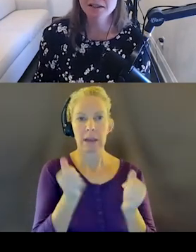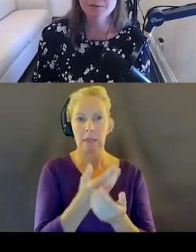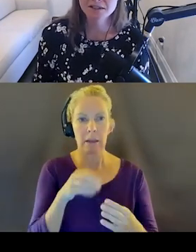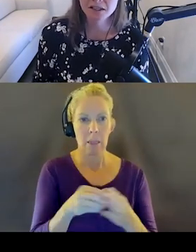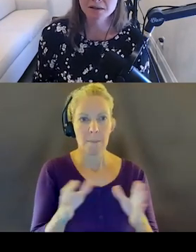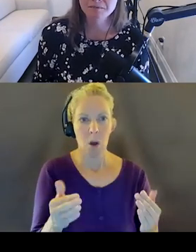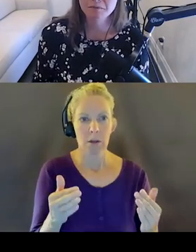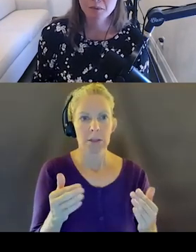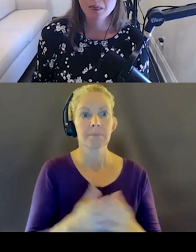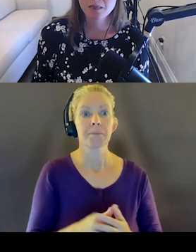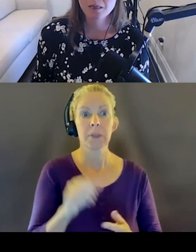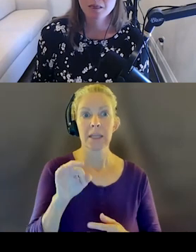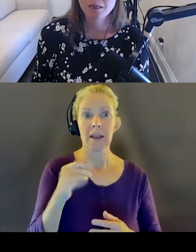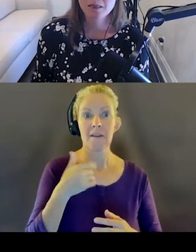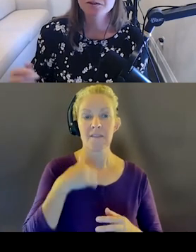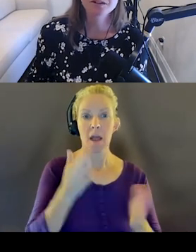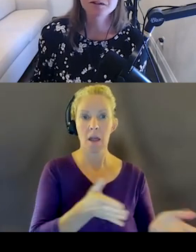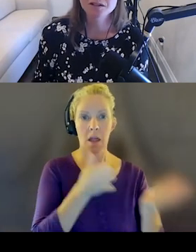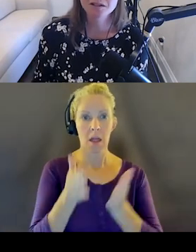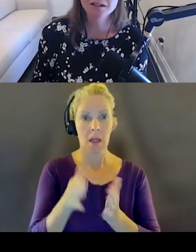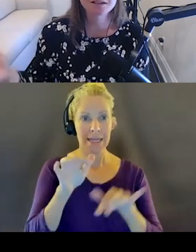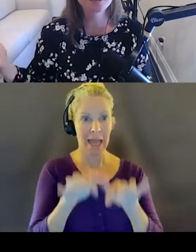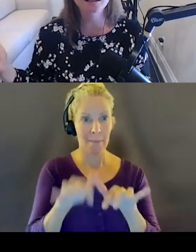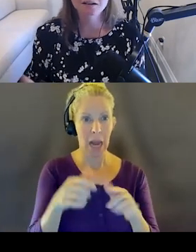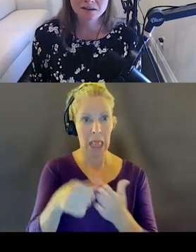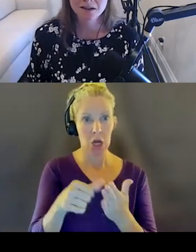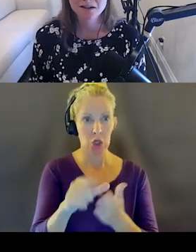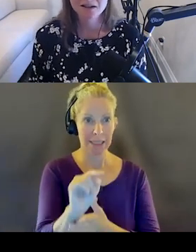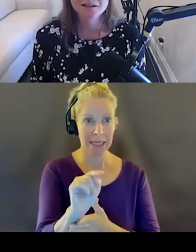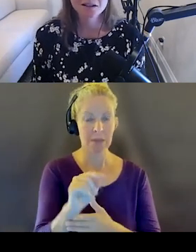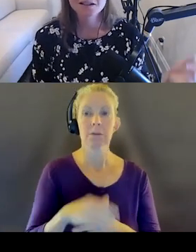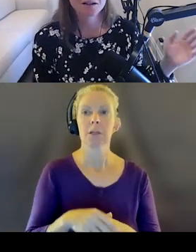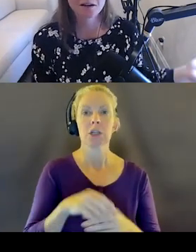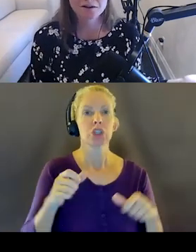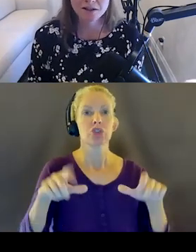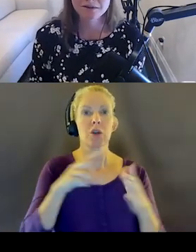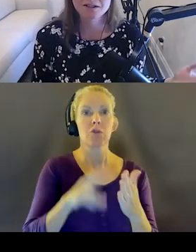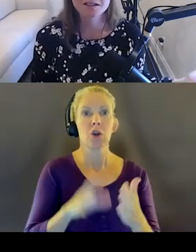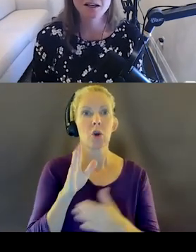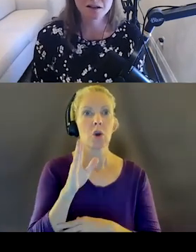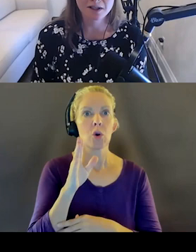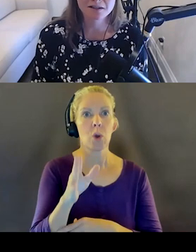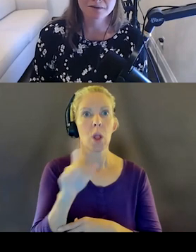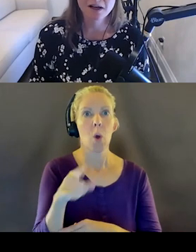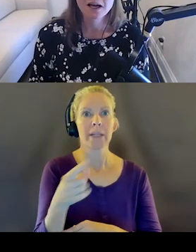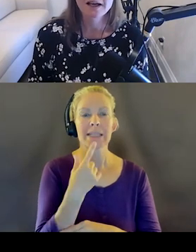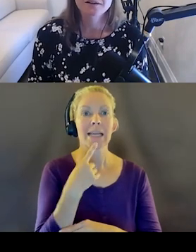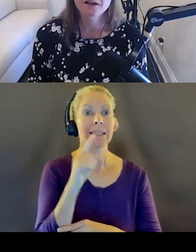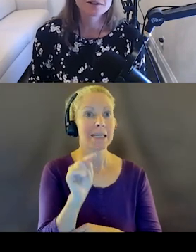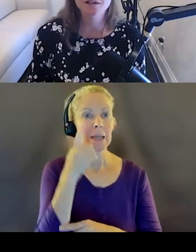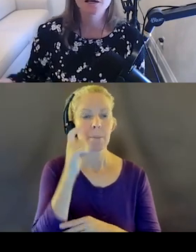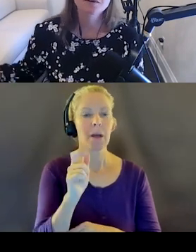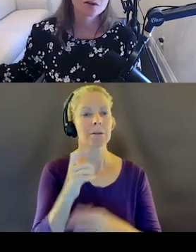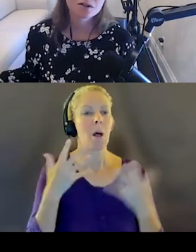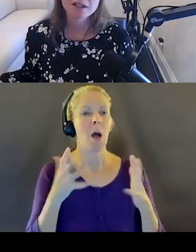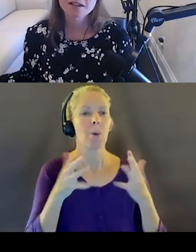type, like I type a T, the screen reader is just going to say T. It's not going to say all of that other stuff, because it just said all of that stuff. And